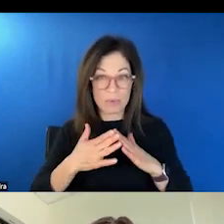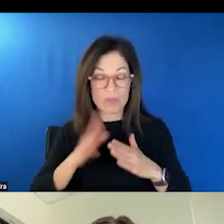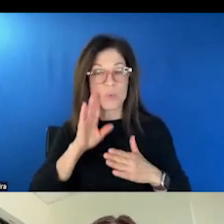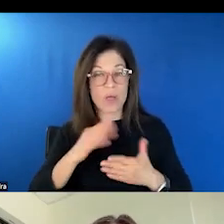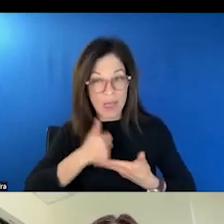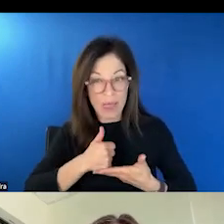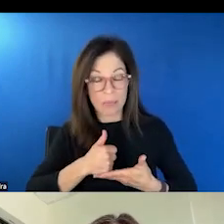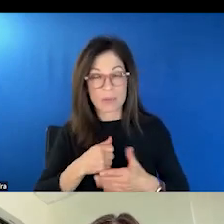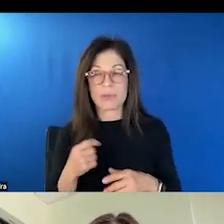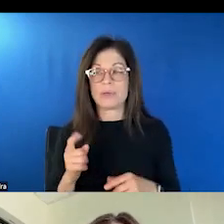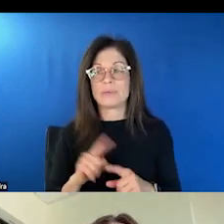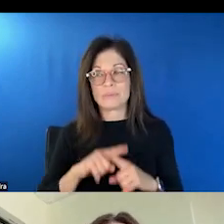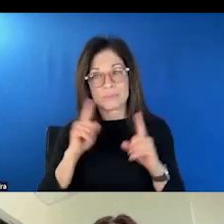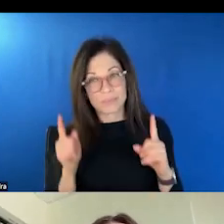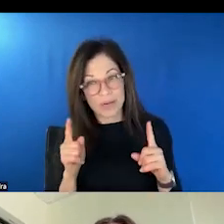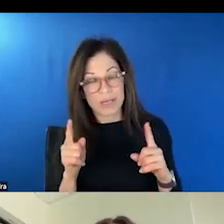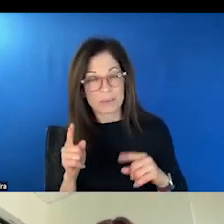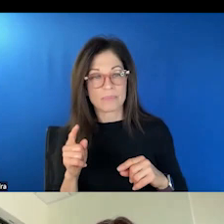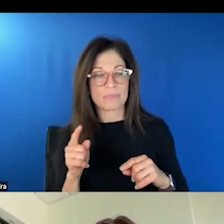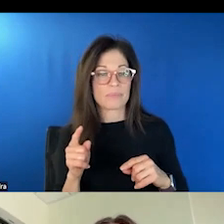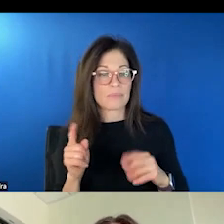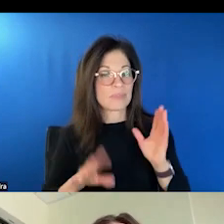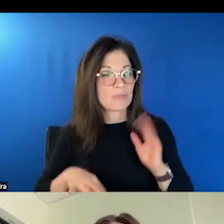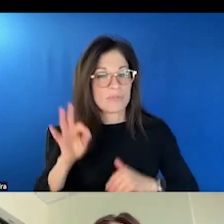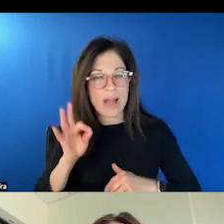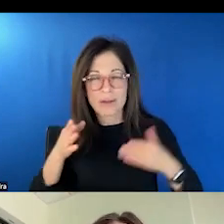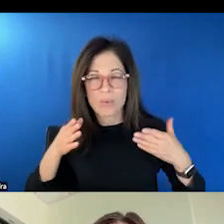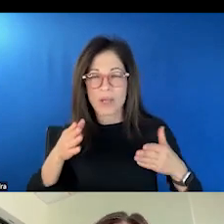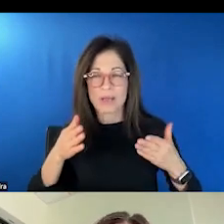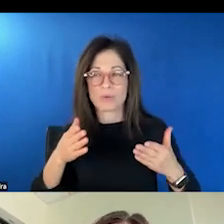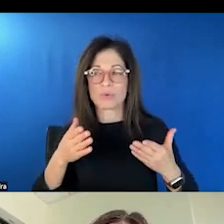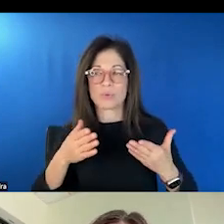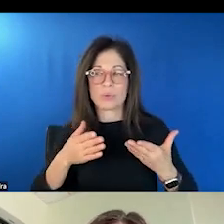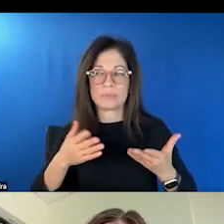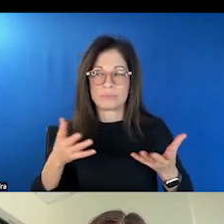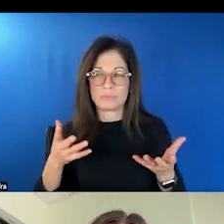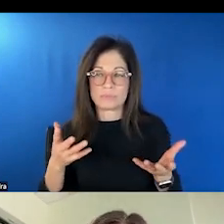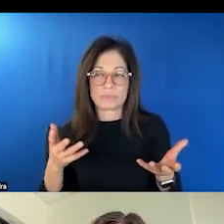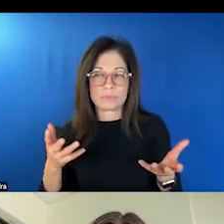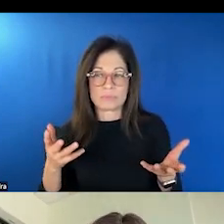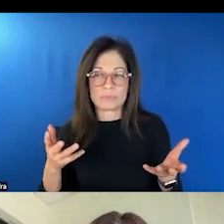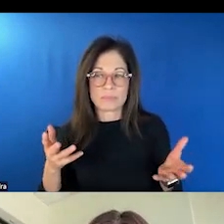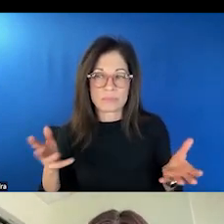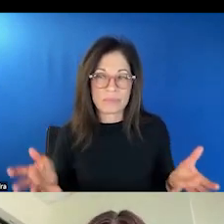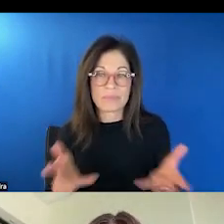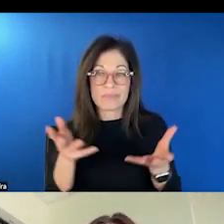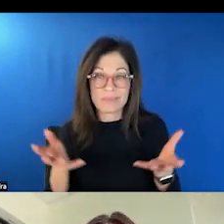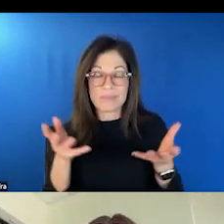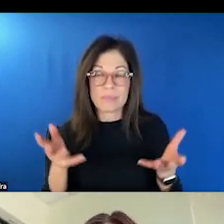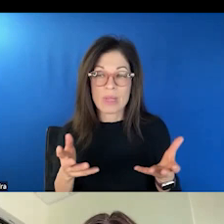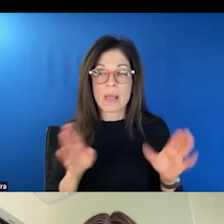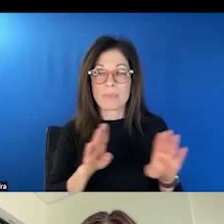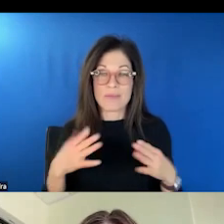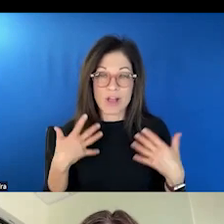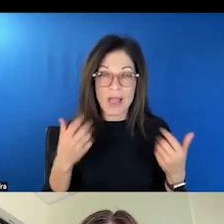Um, but, you know, finding a way to, to promote this, um, behavioral health and this healthcare infrastructure,